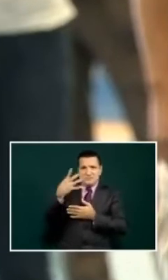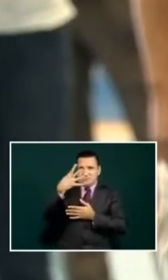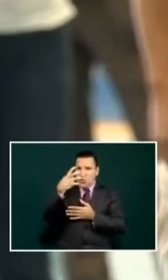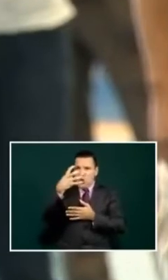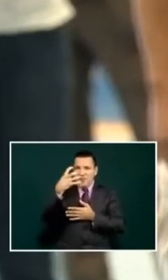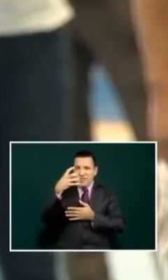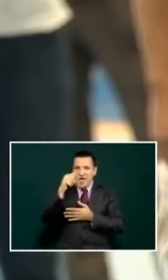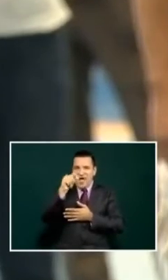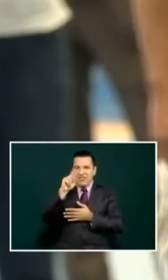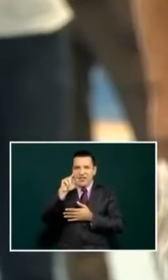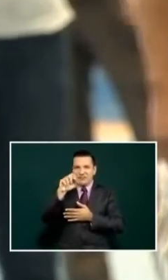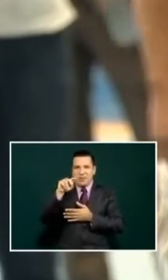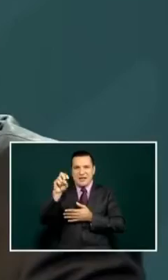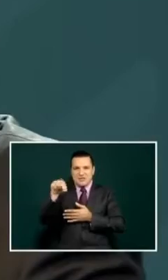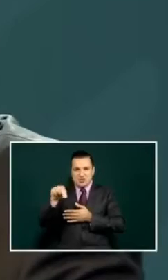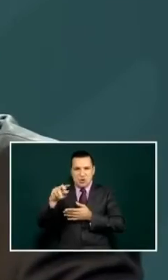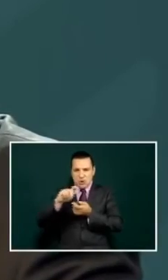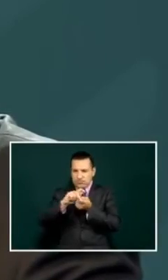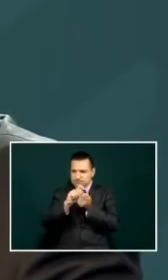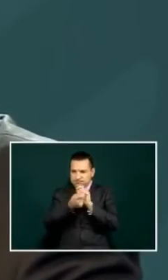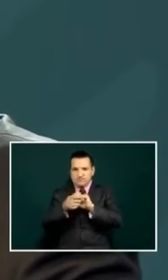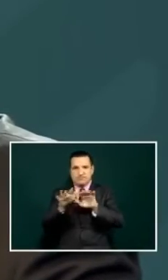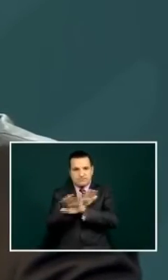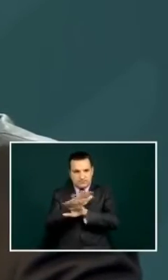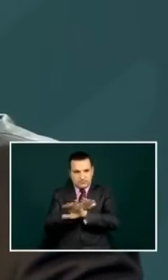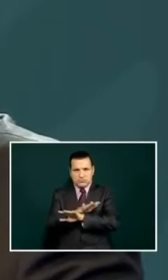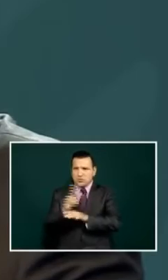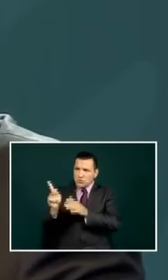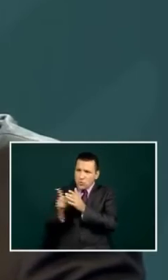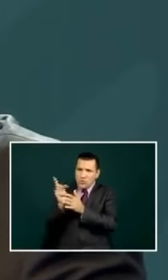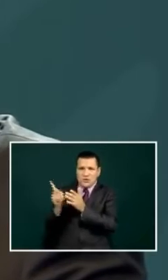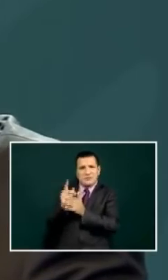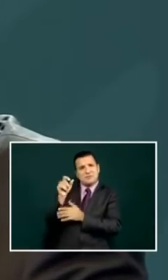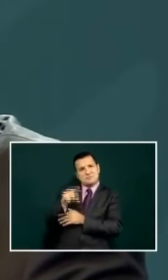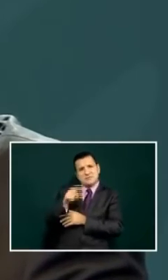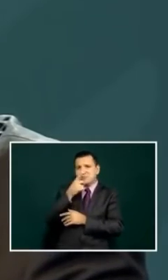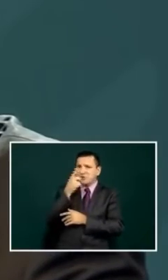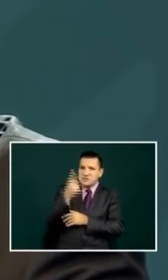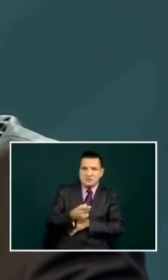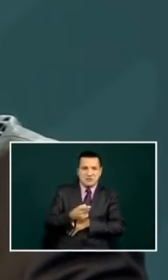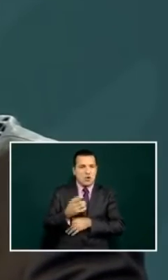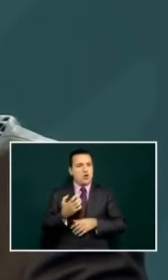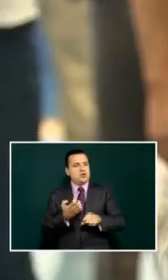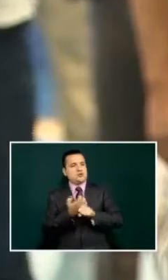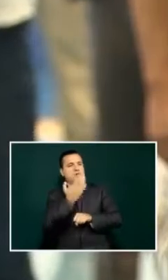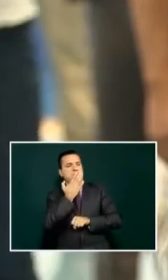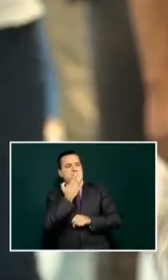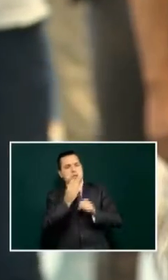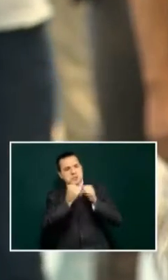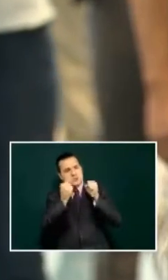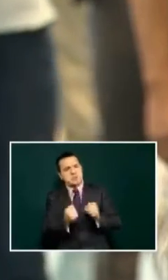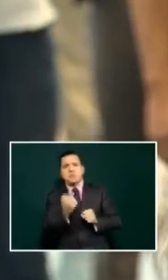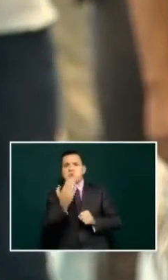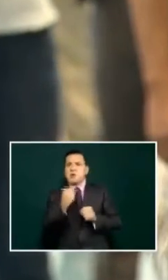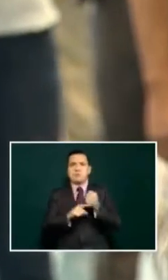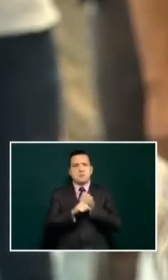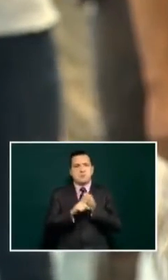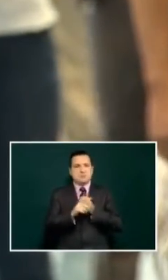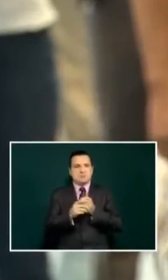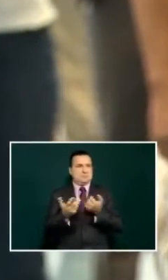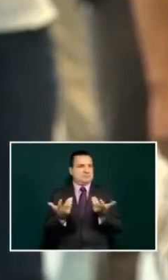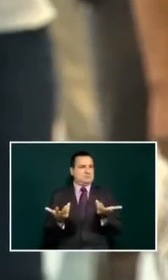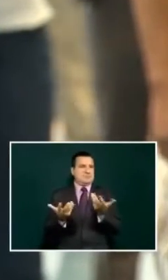but someone who's saying that he's trying to push forward the fourth transformation